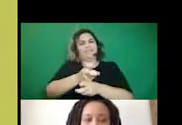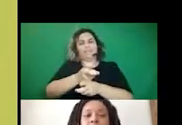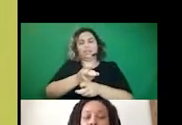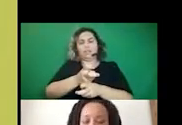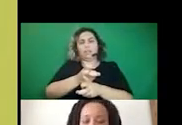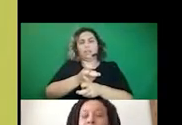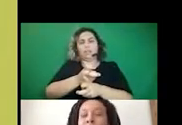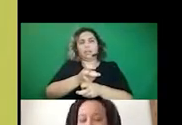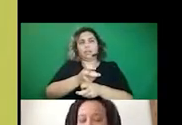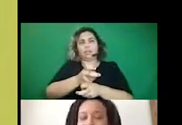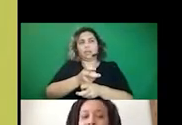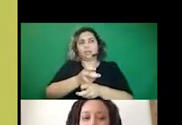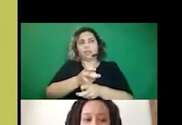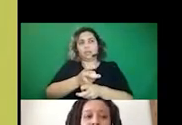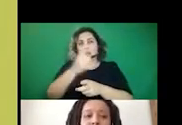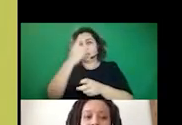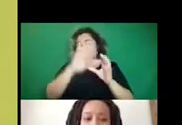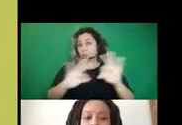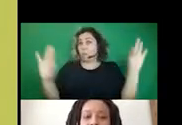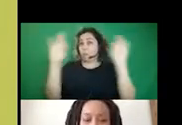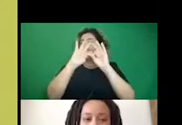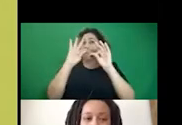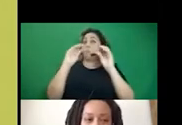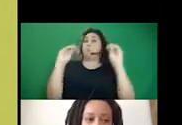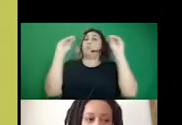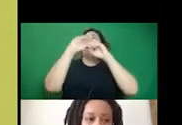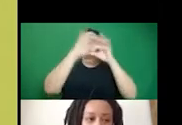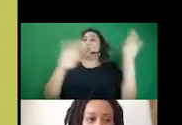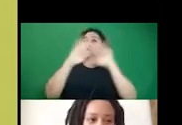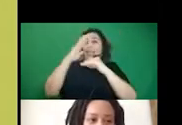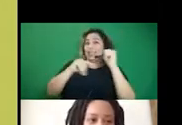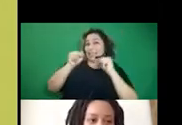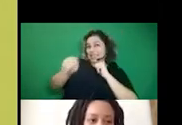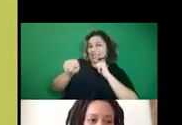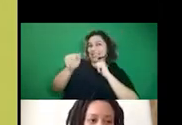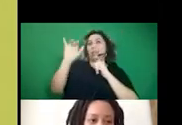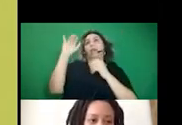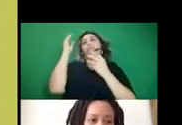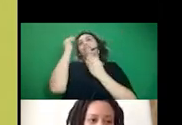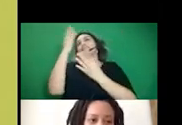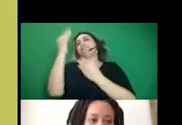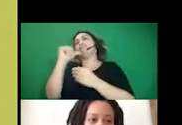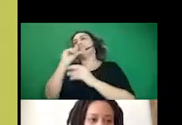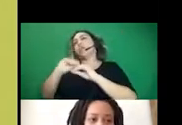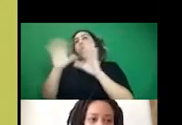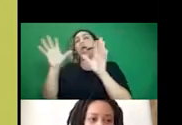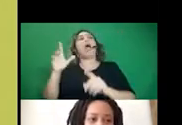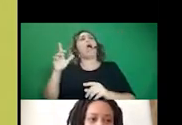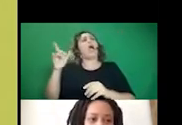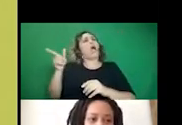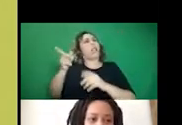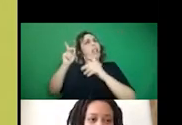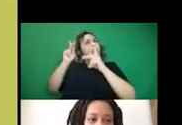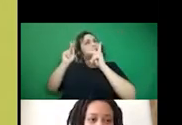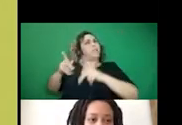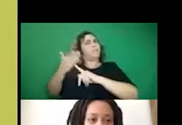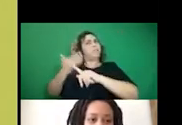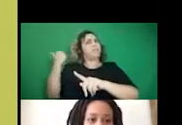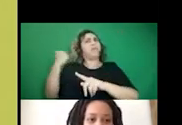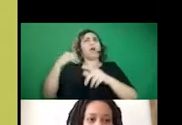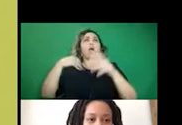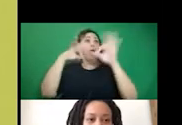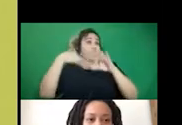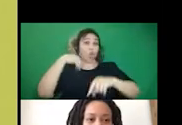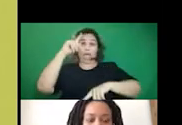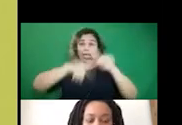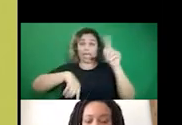that's like the most important, but then I guess I think the, like the last person just made a really good point that it's like, if you can't even